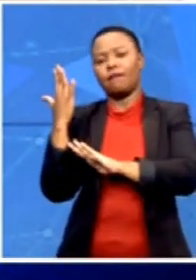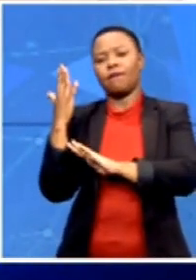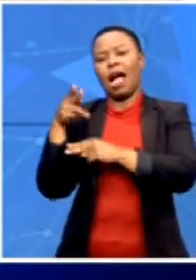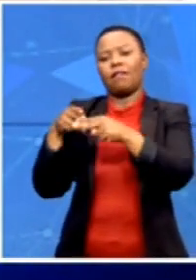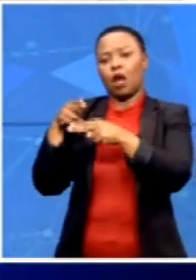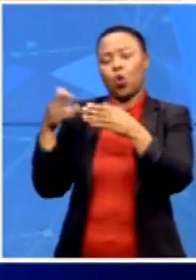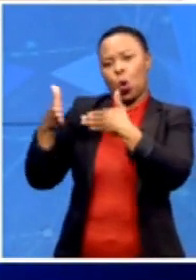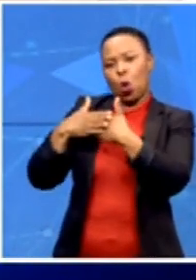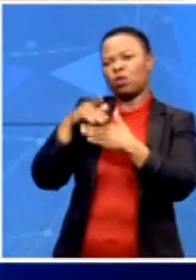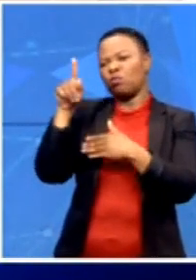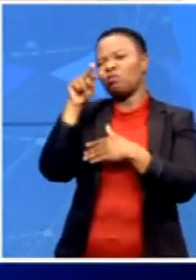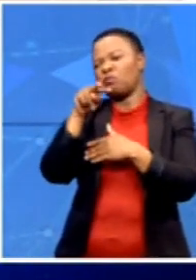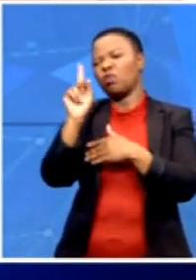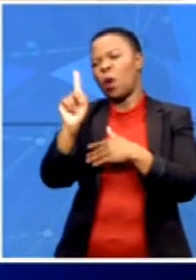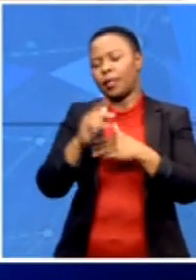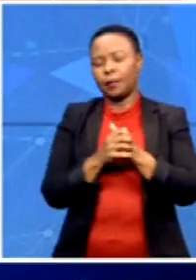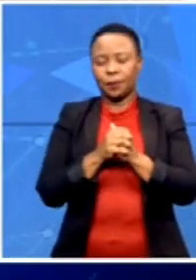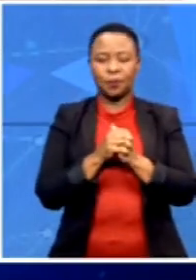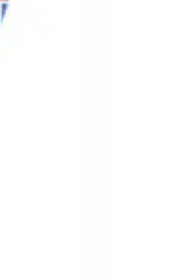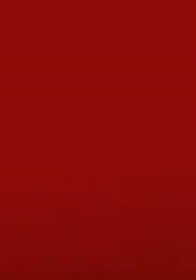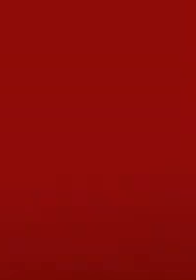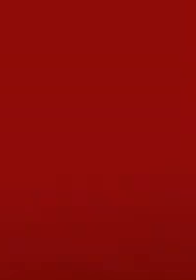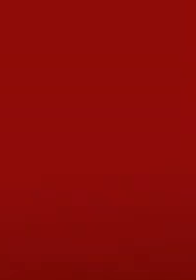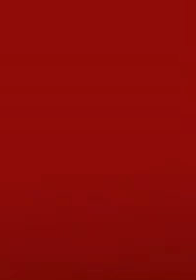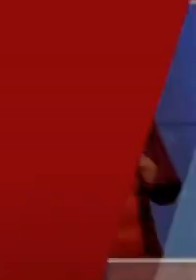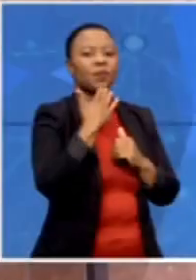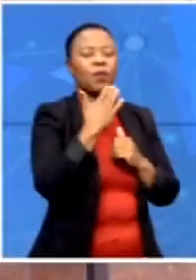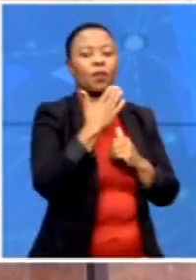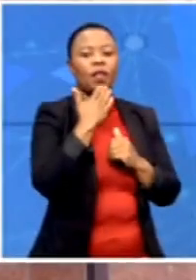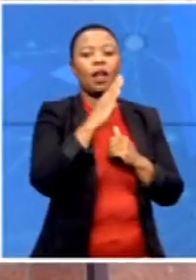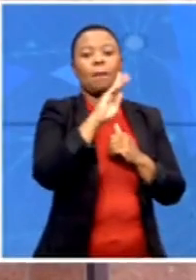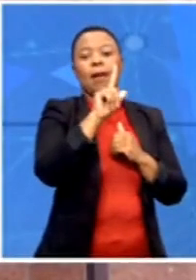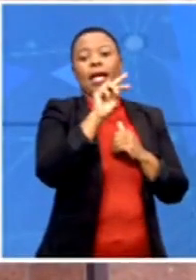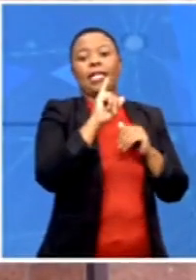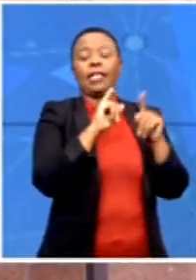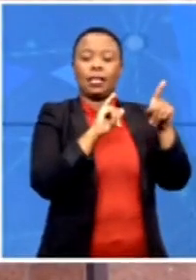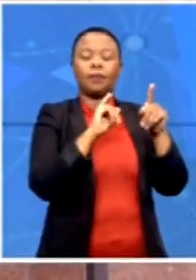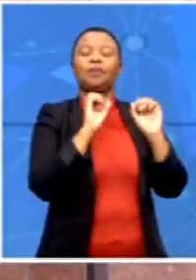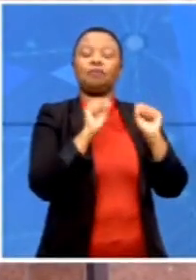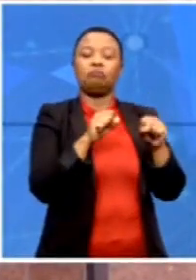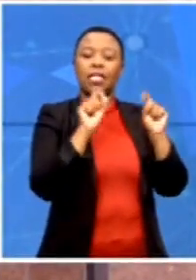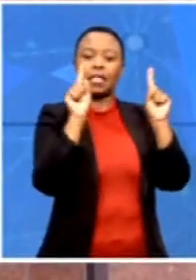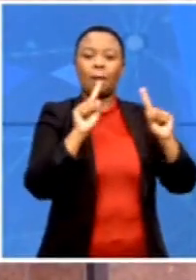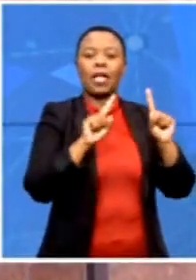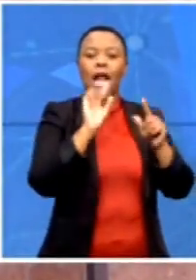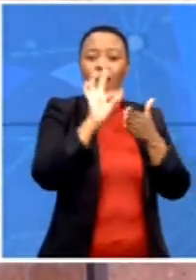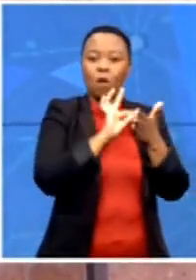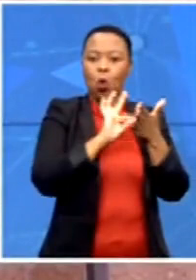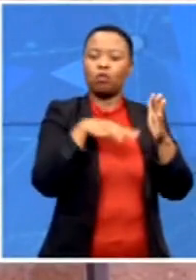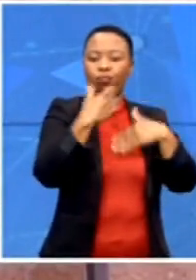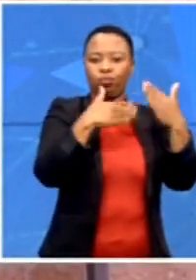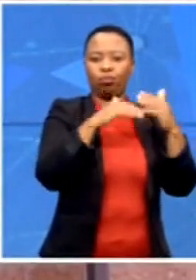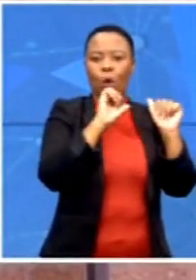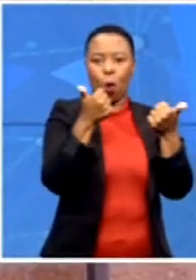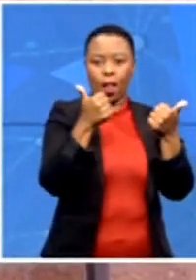Thank you so much, Blaine. Of course, a special boat has been running pretty well in the province since yesterday. We haven't heard